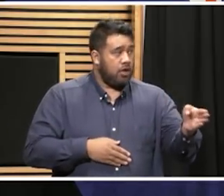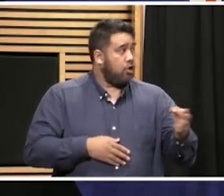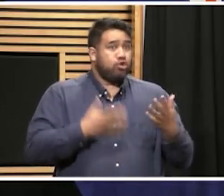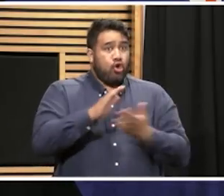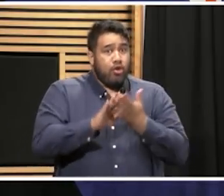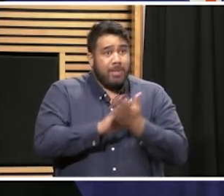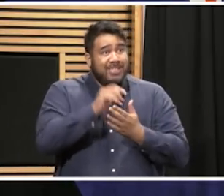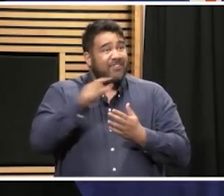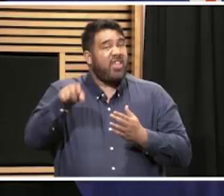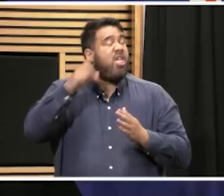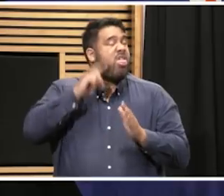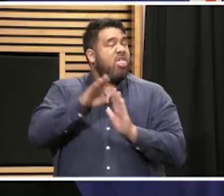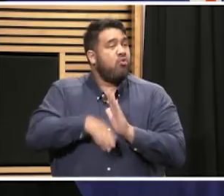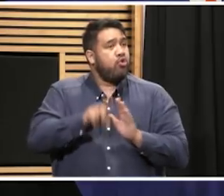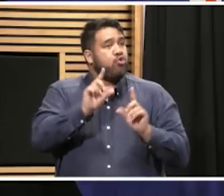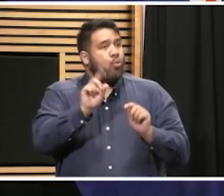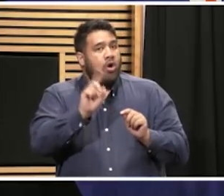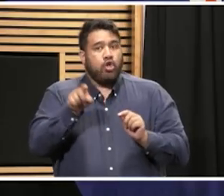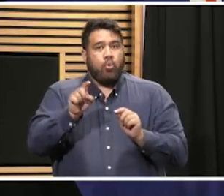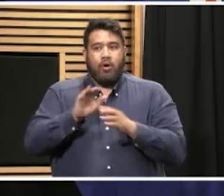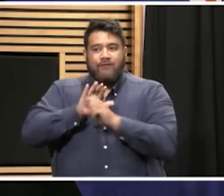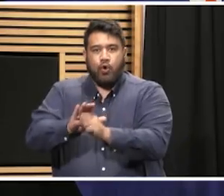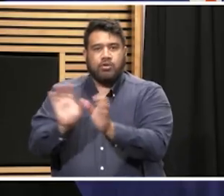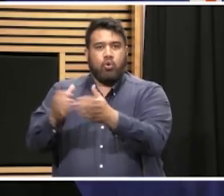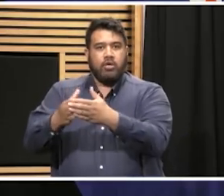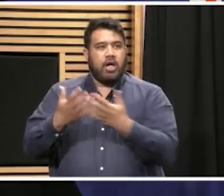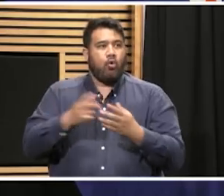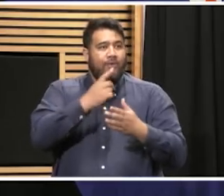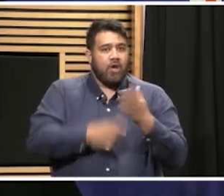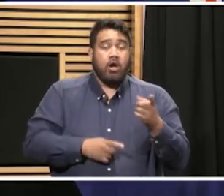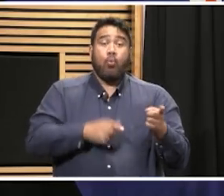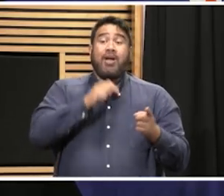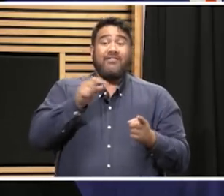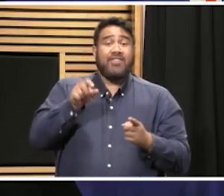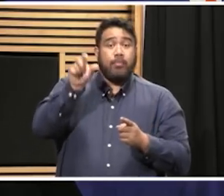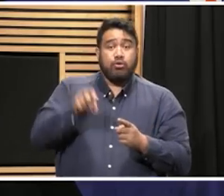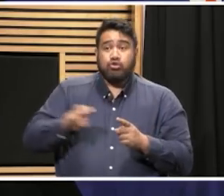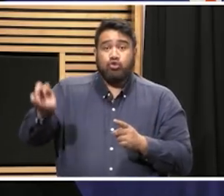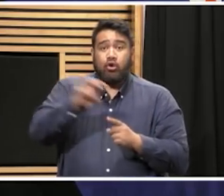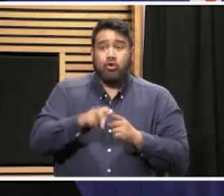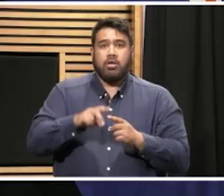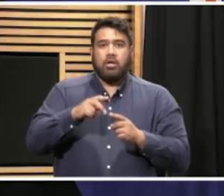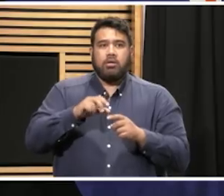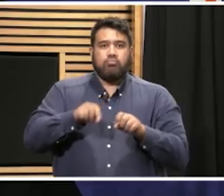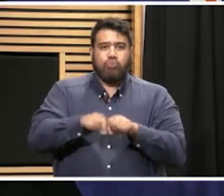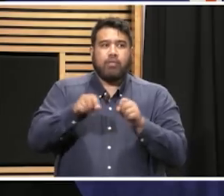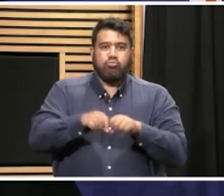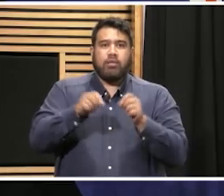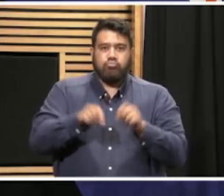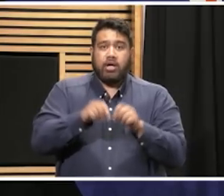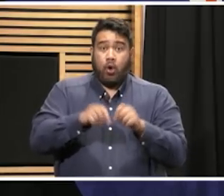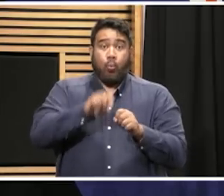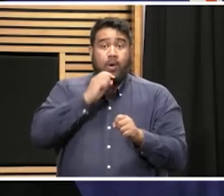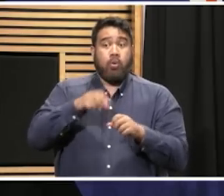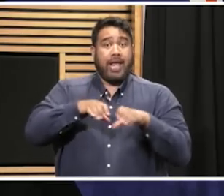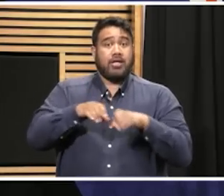at a fine? Are they being forced into quarantine? Well, you know, if persistent, repeated breaches, yeah, we'll